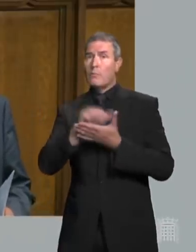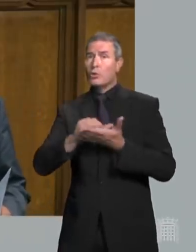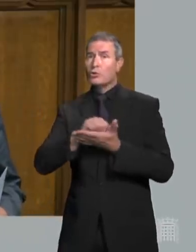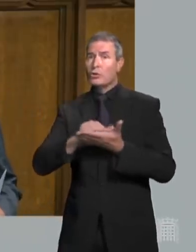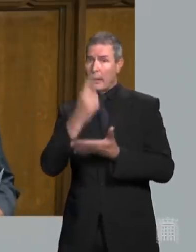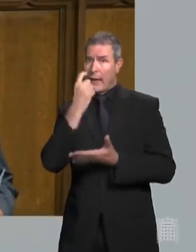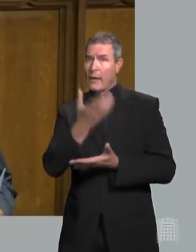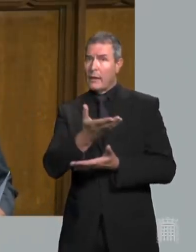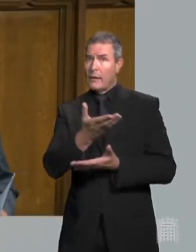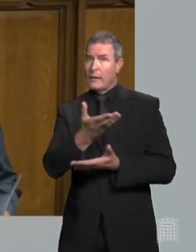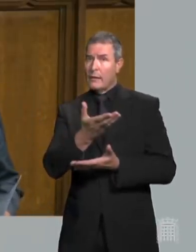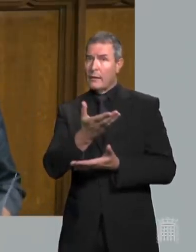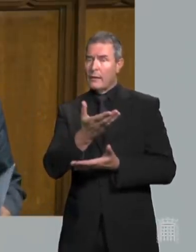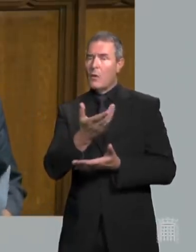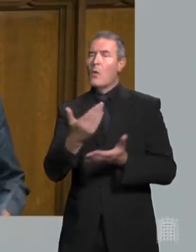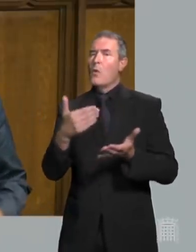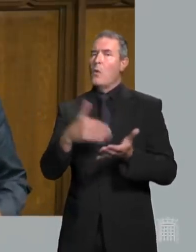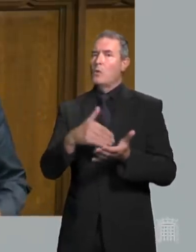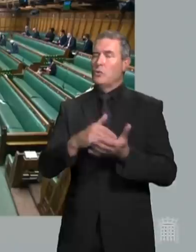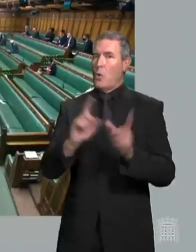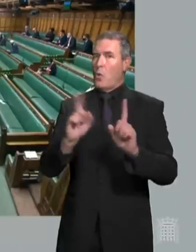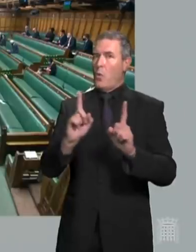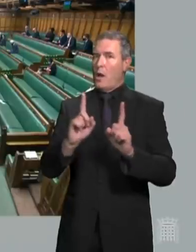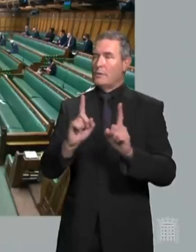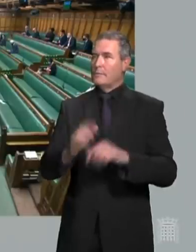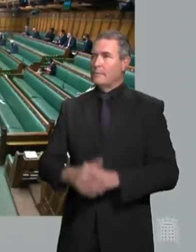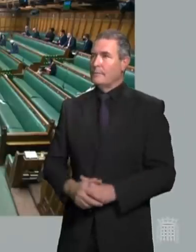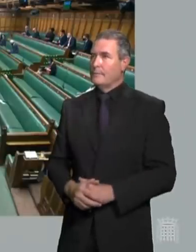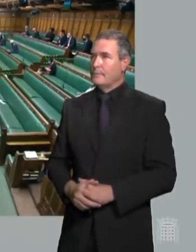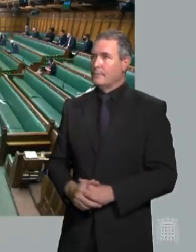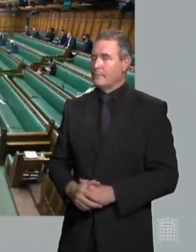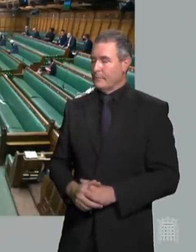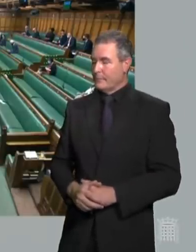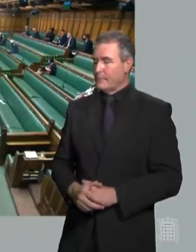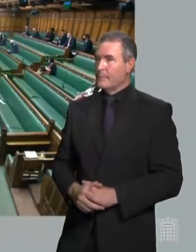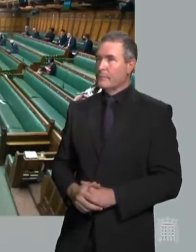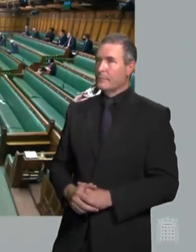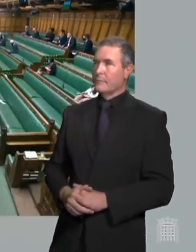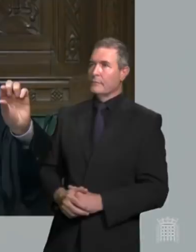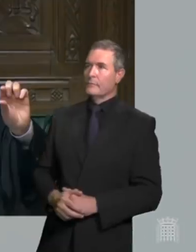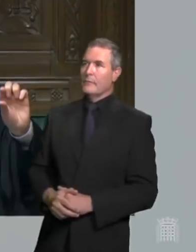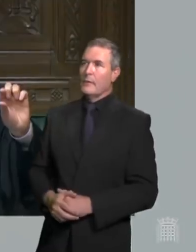called to outline what action it tends to take to undermine the Dammit or underline